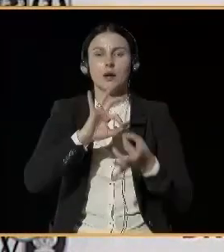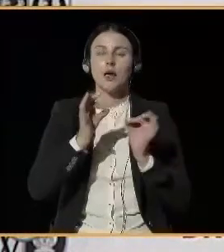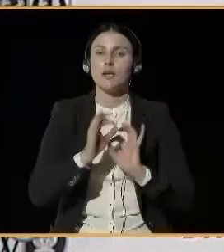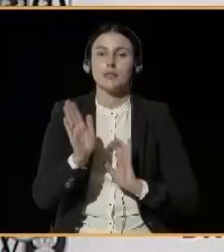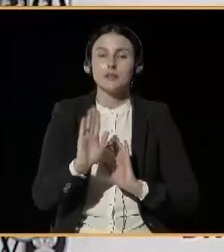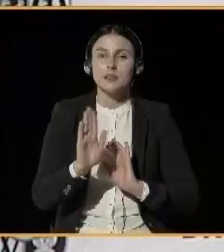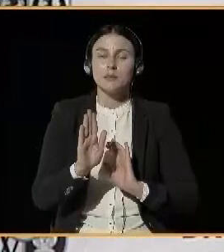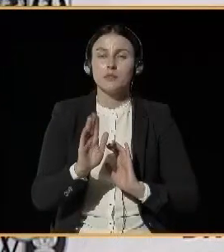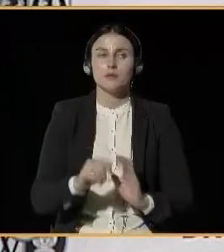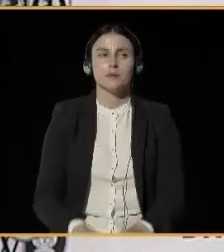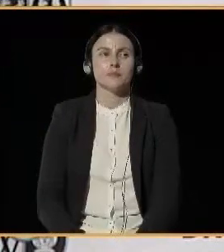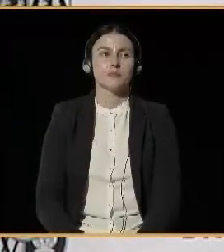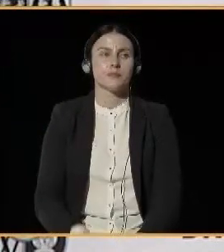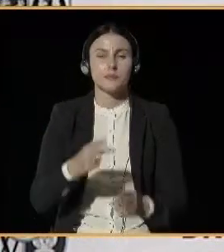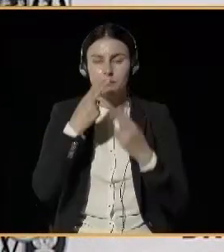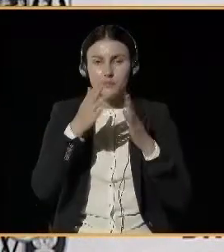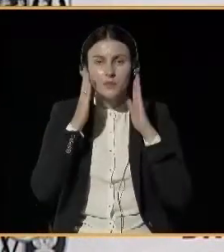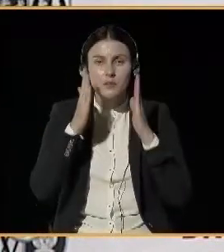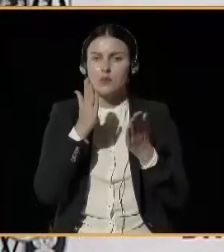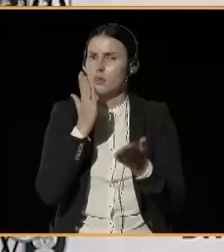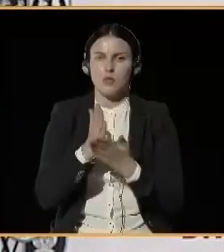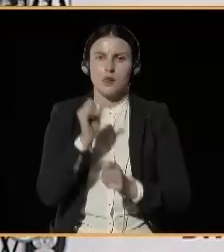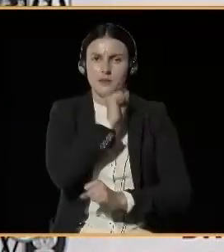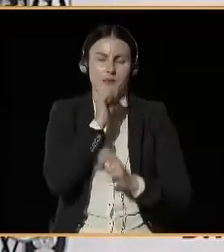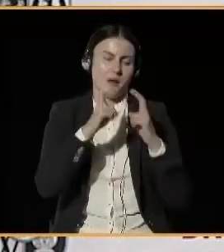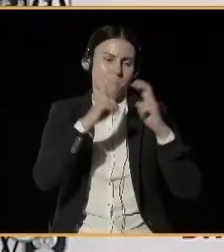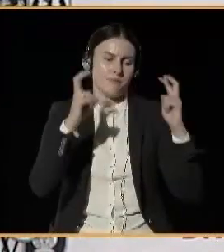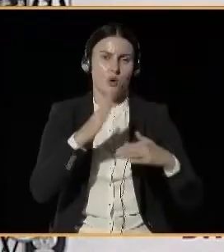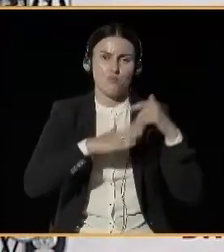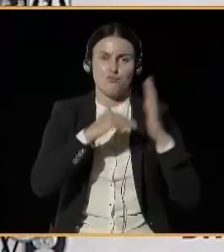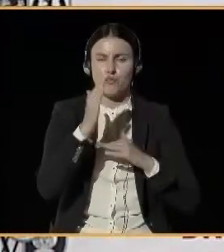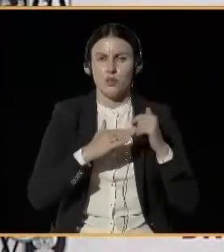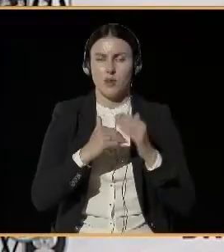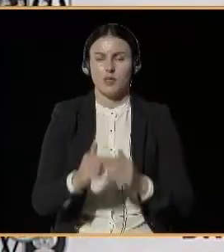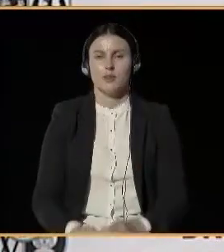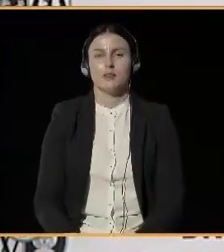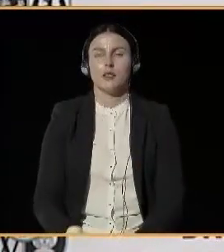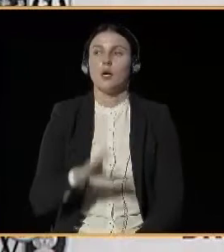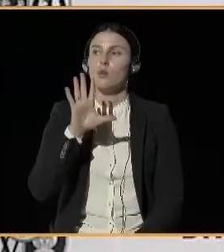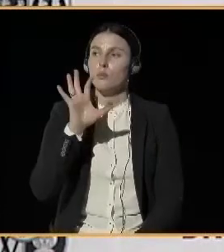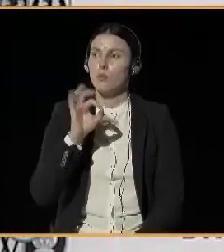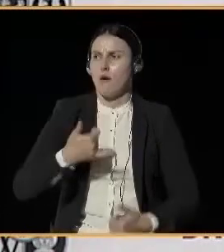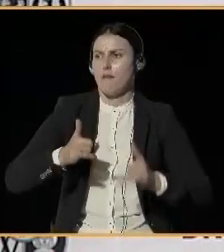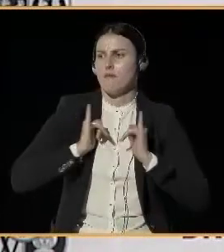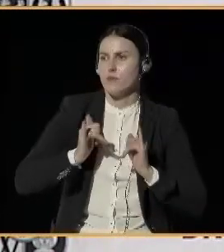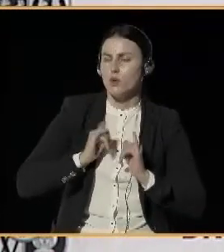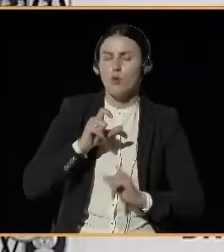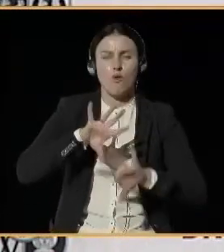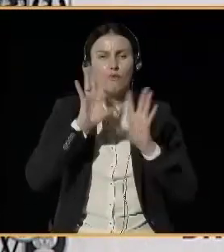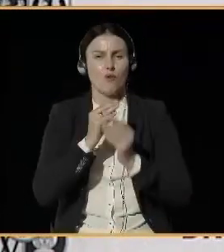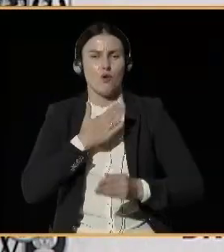in the old buildings. Because convenience, we all like comfort and convenience.